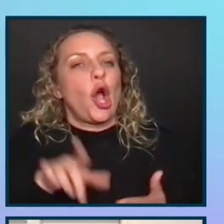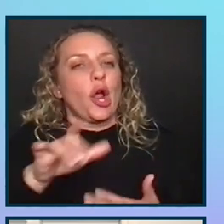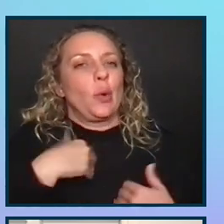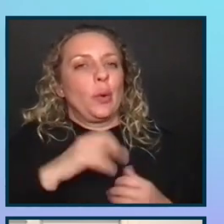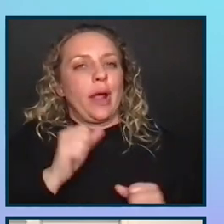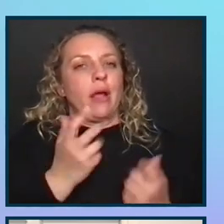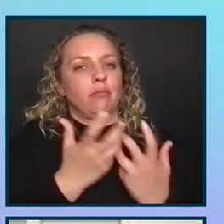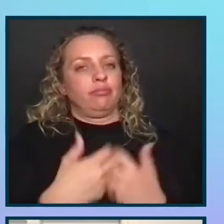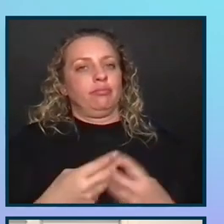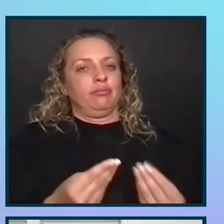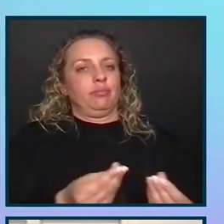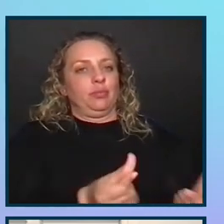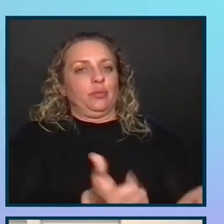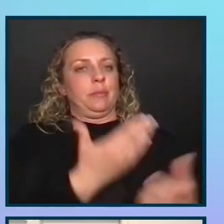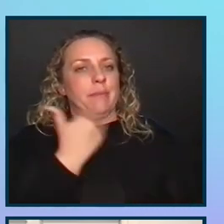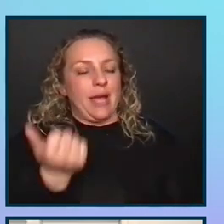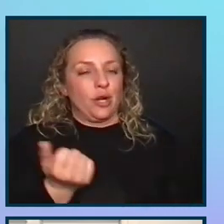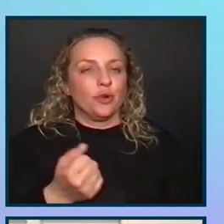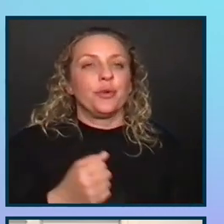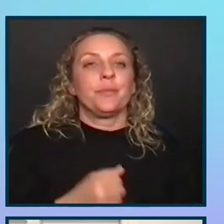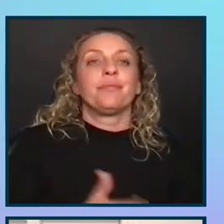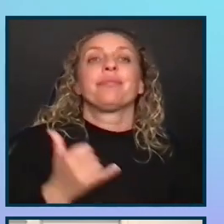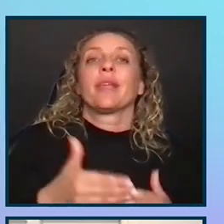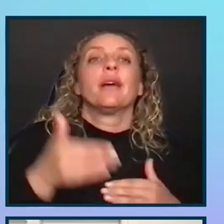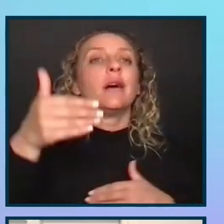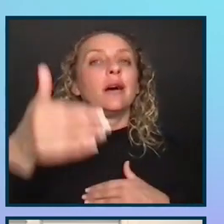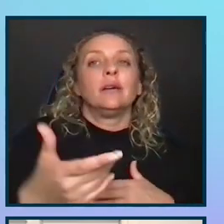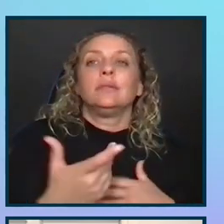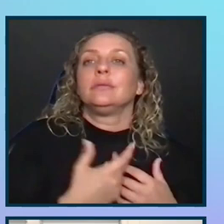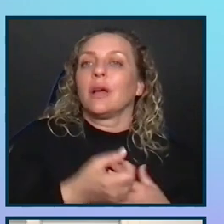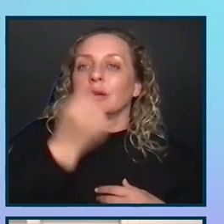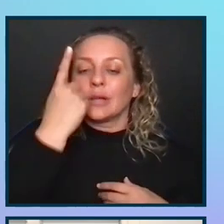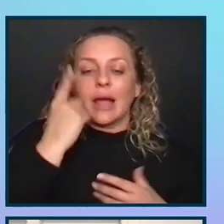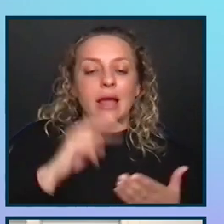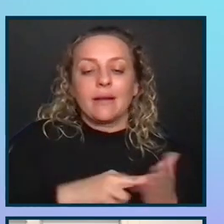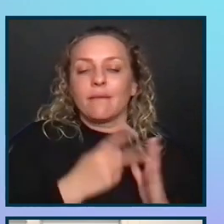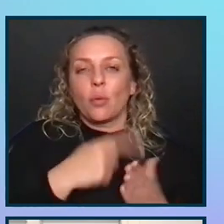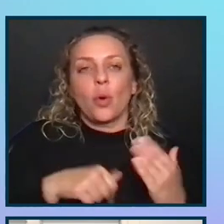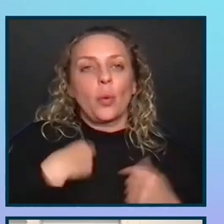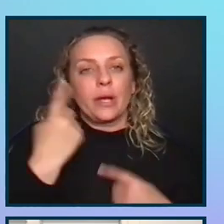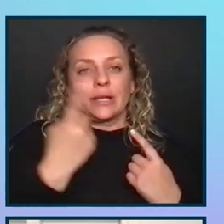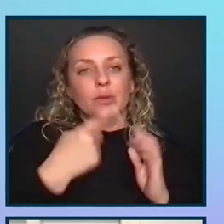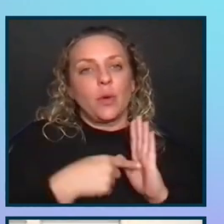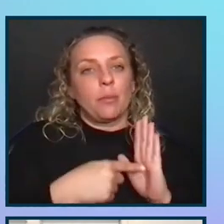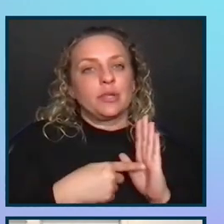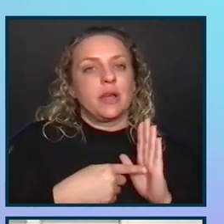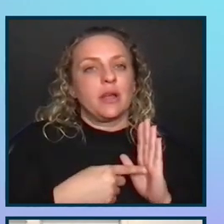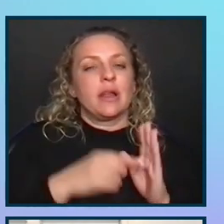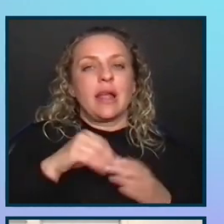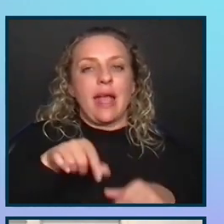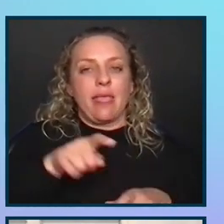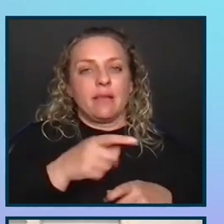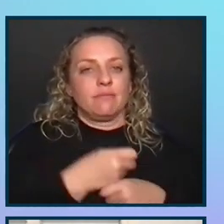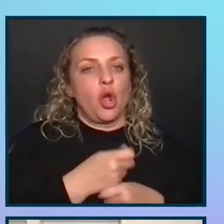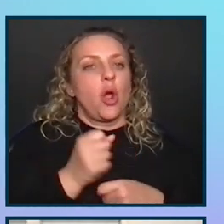we have going into our next audits is to really understand and define what do we consider representative in this product or all Adobe